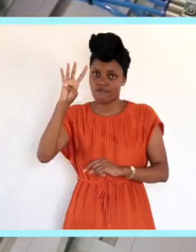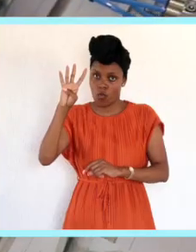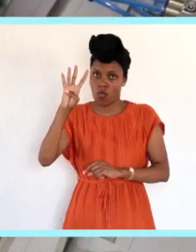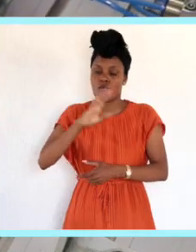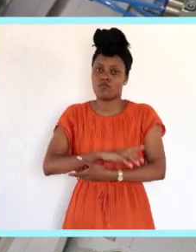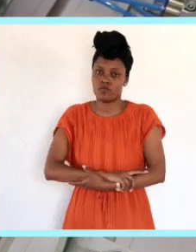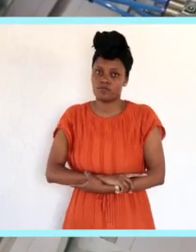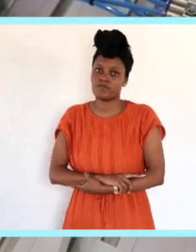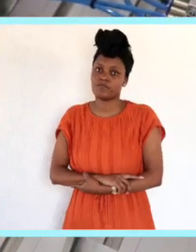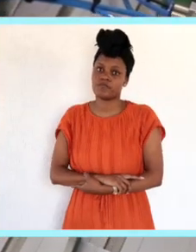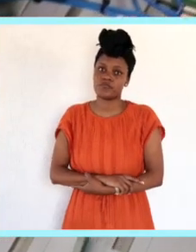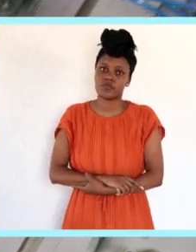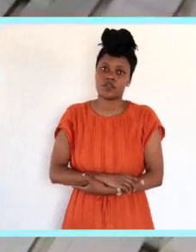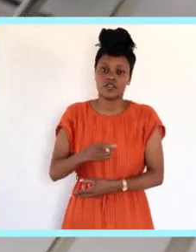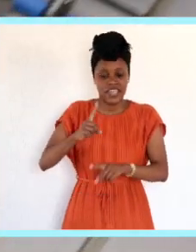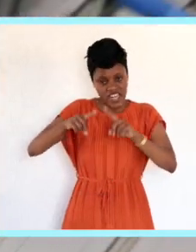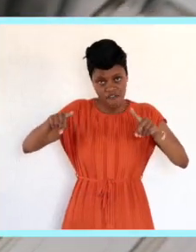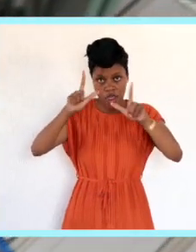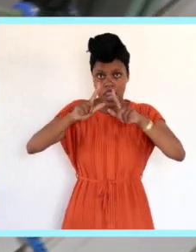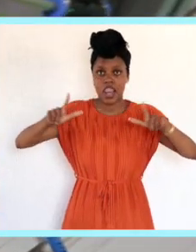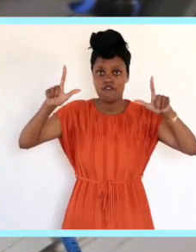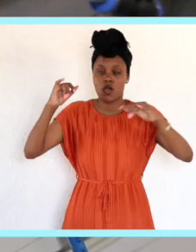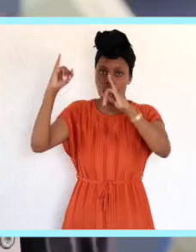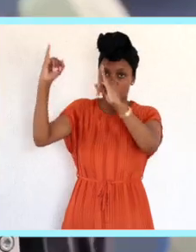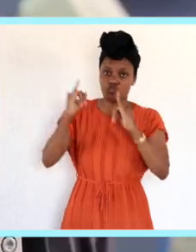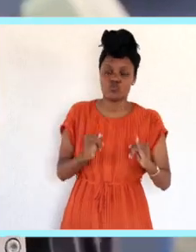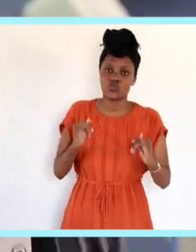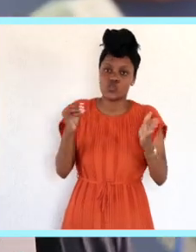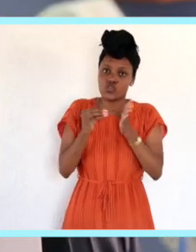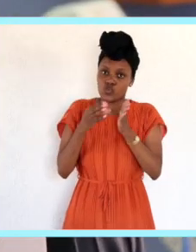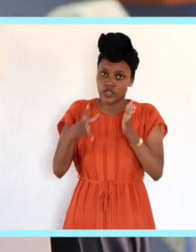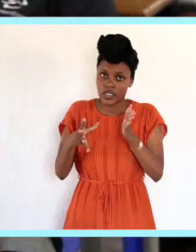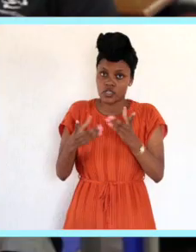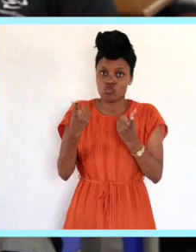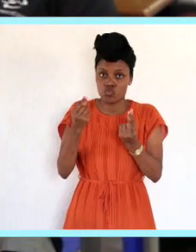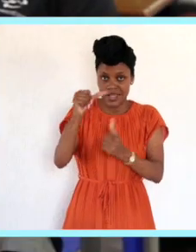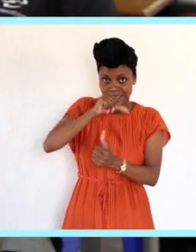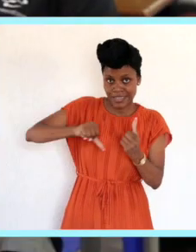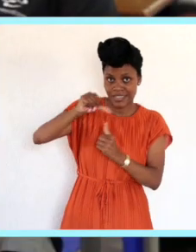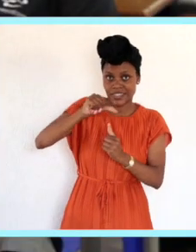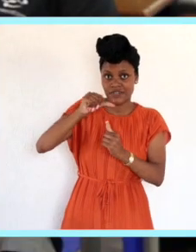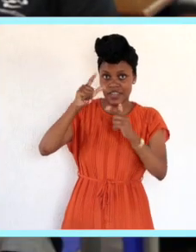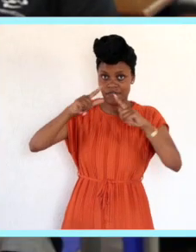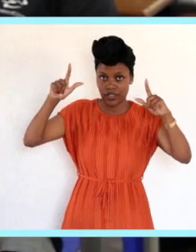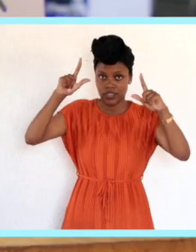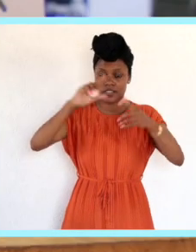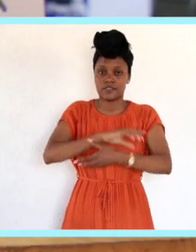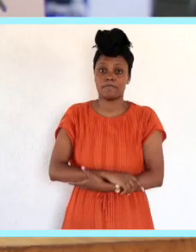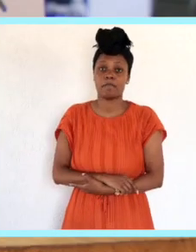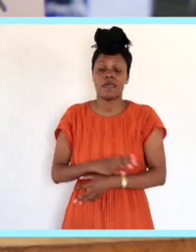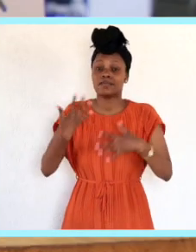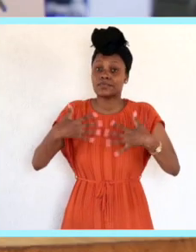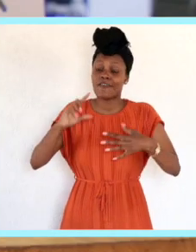3, level 4. So in these different levels we introduce students to these scientific fields.